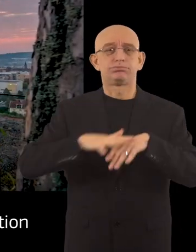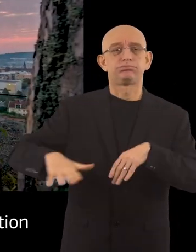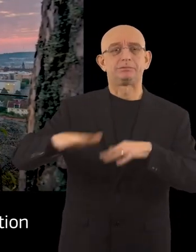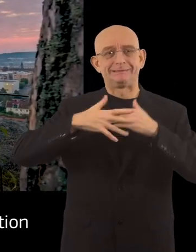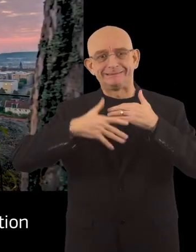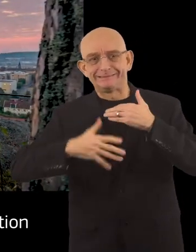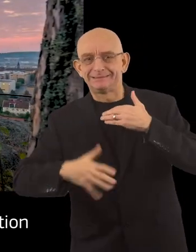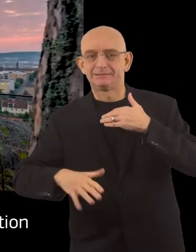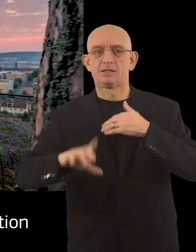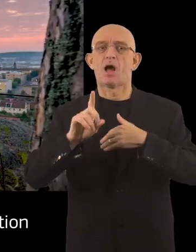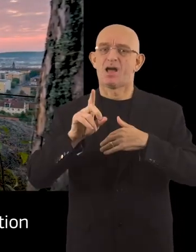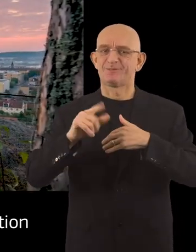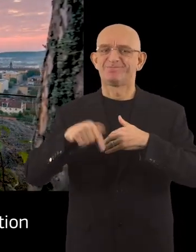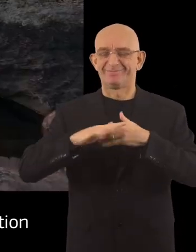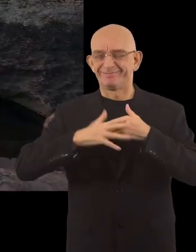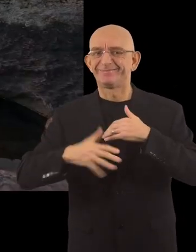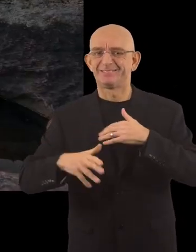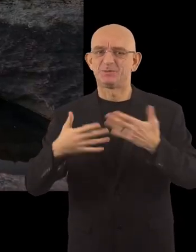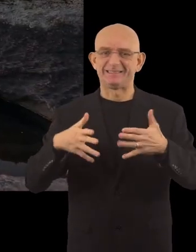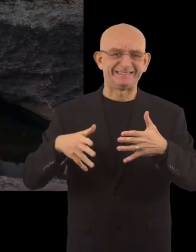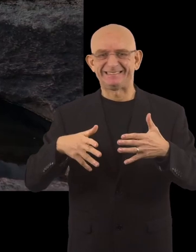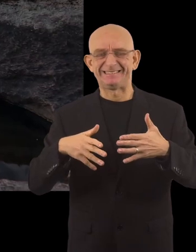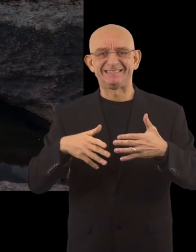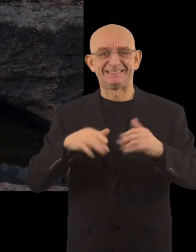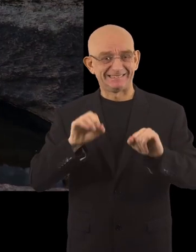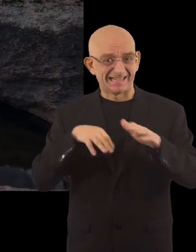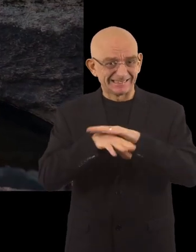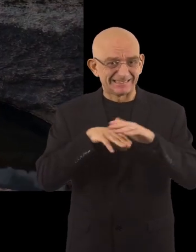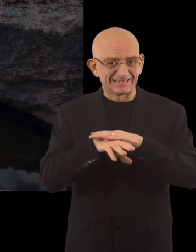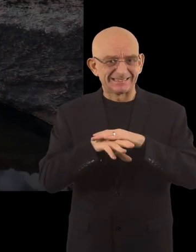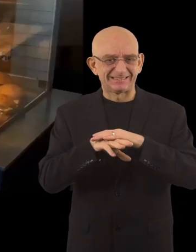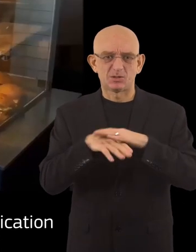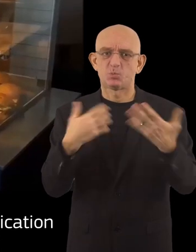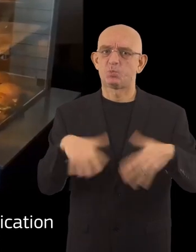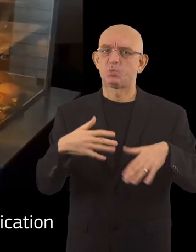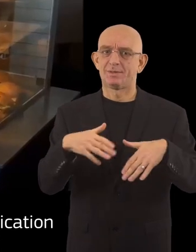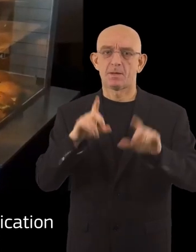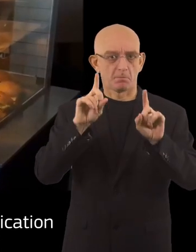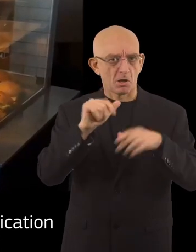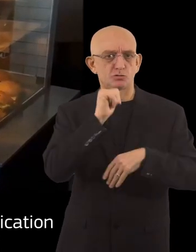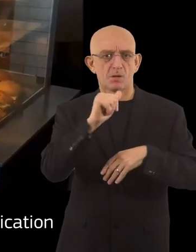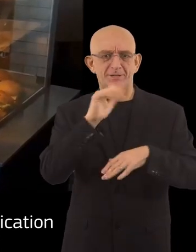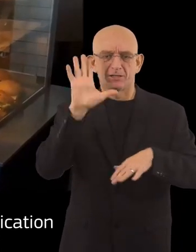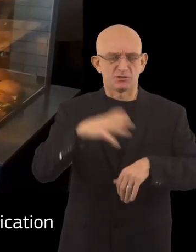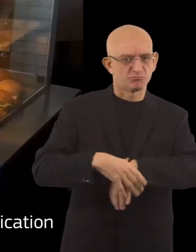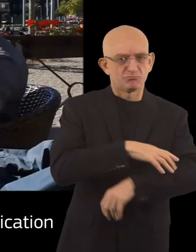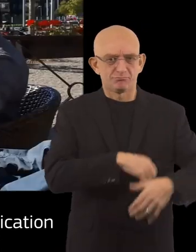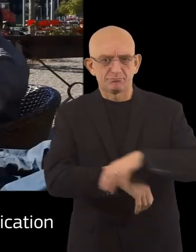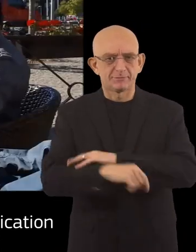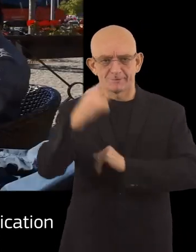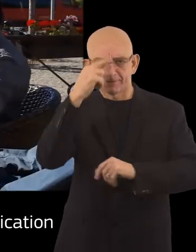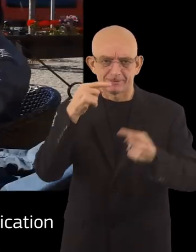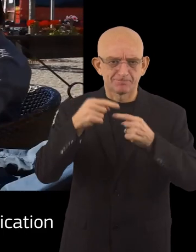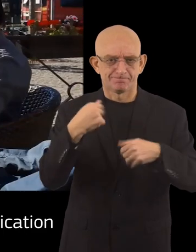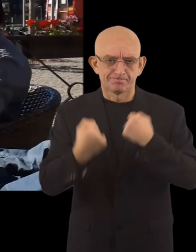its picturesque terrain and location have made accessibility a challenge. Despite this, Jönköping has